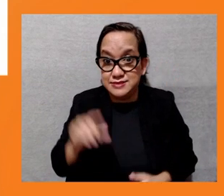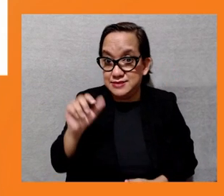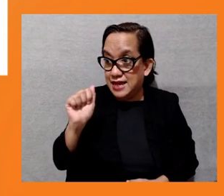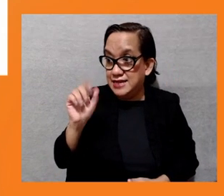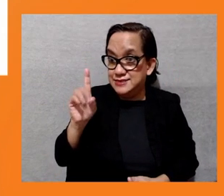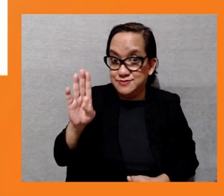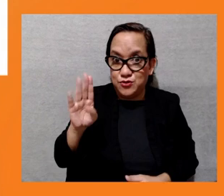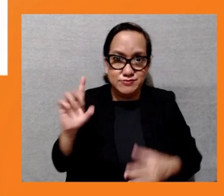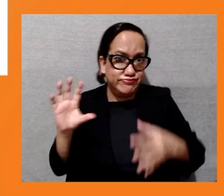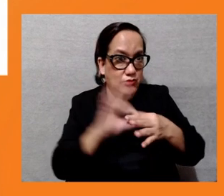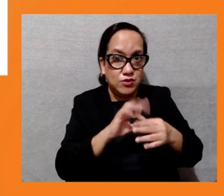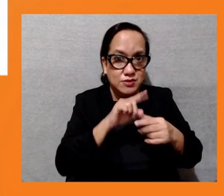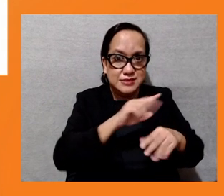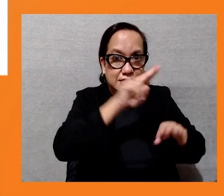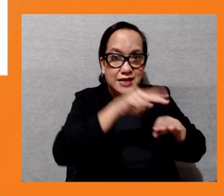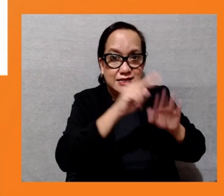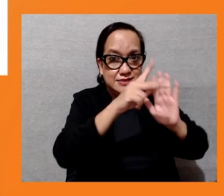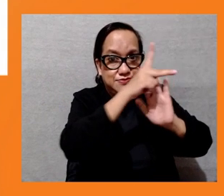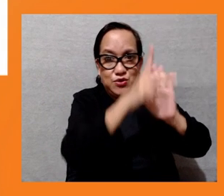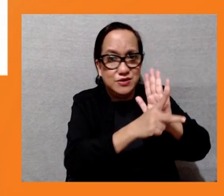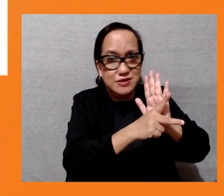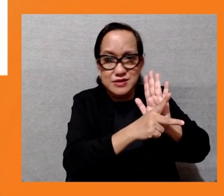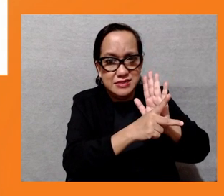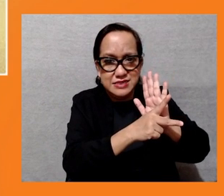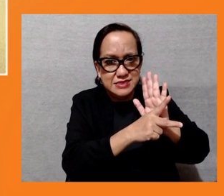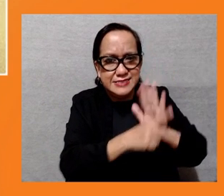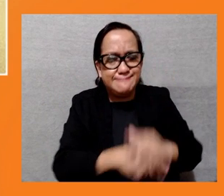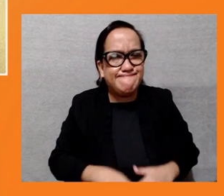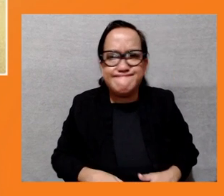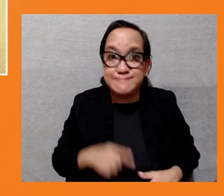very weak on on on this issue. Next slide, please.